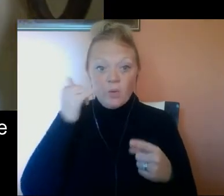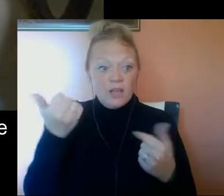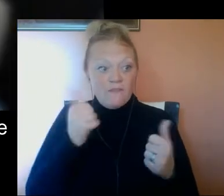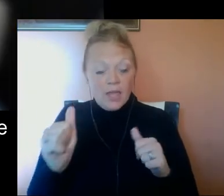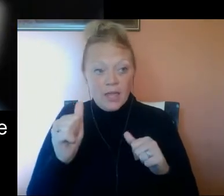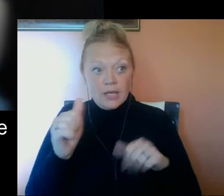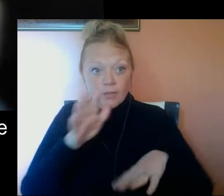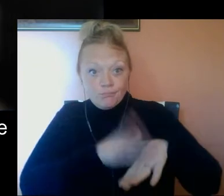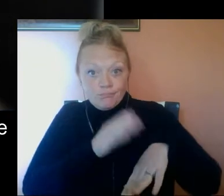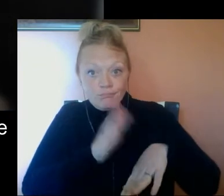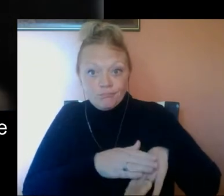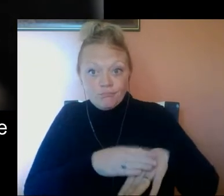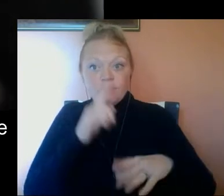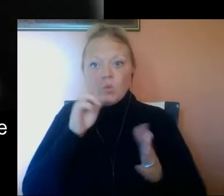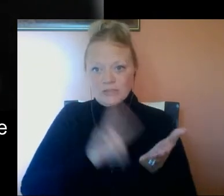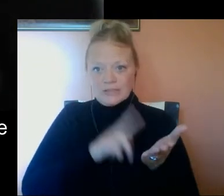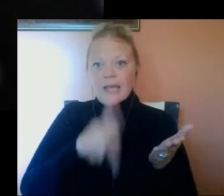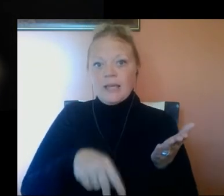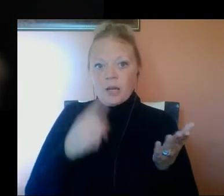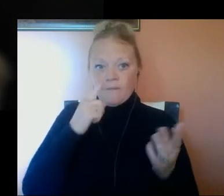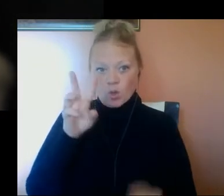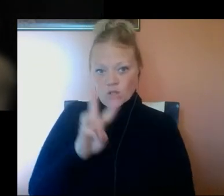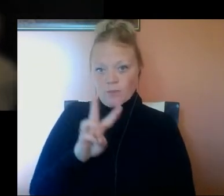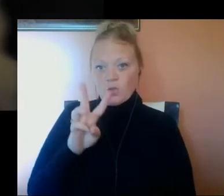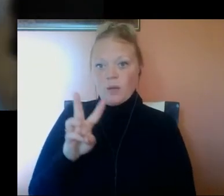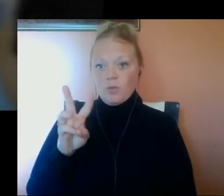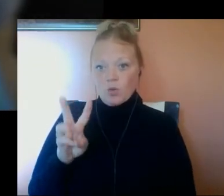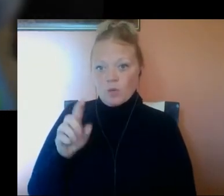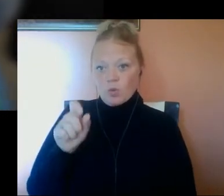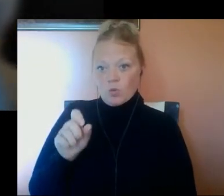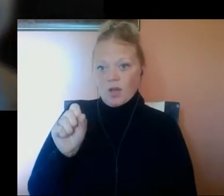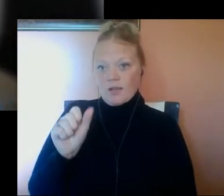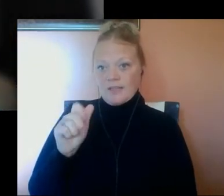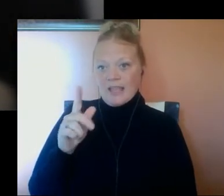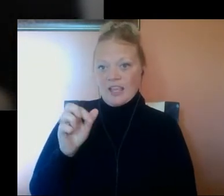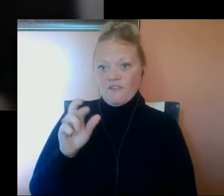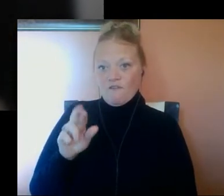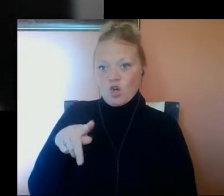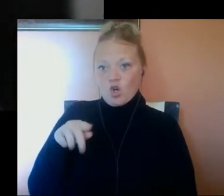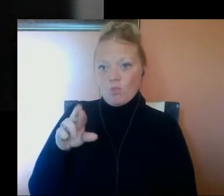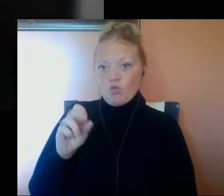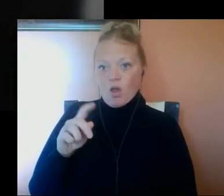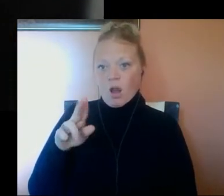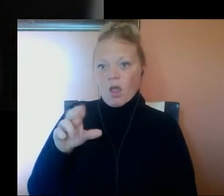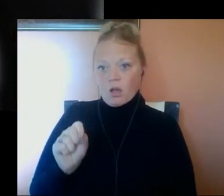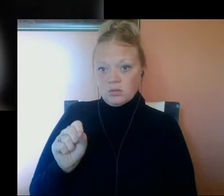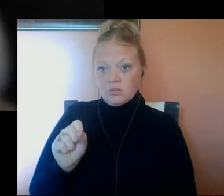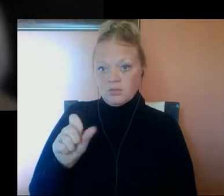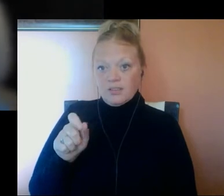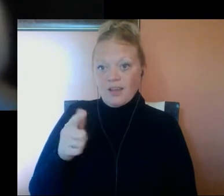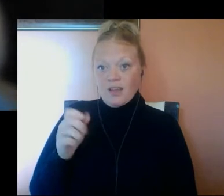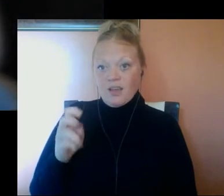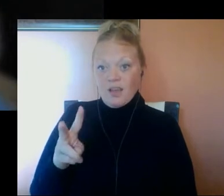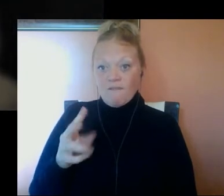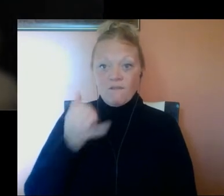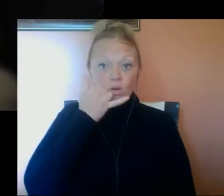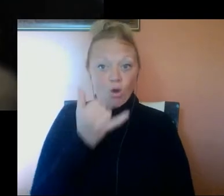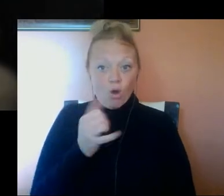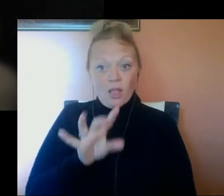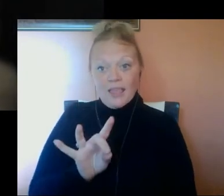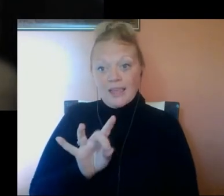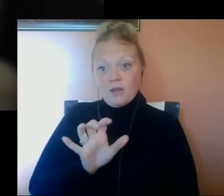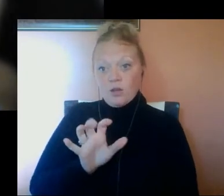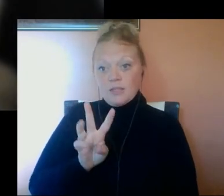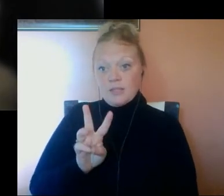there are any lead recalls, sign up for the recall list at www.saferproducts.gov or call